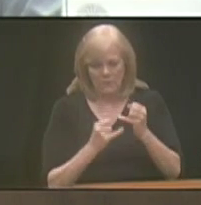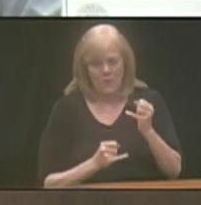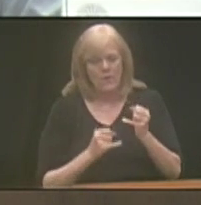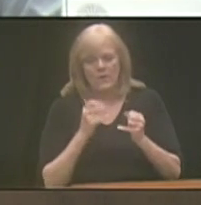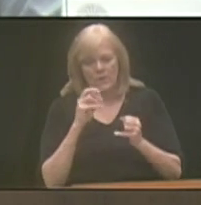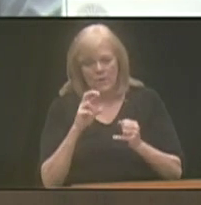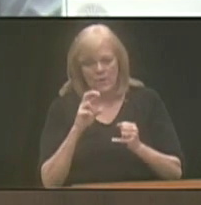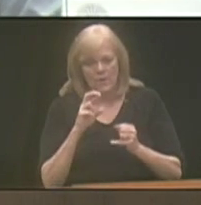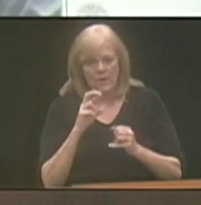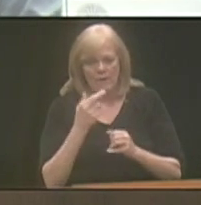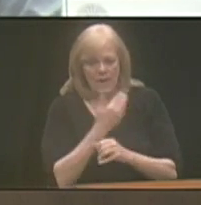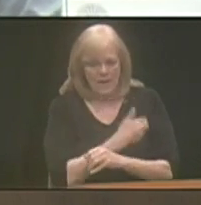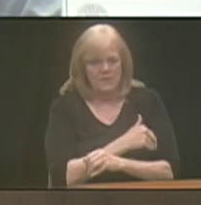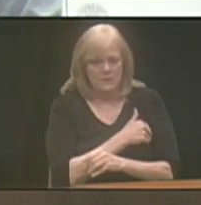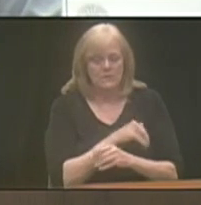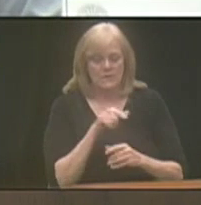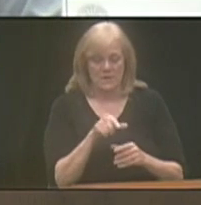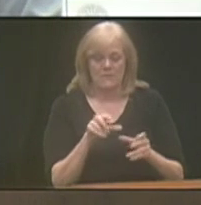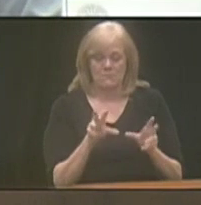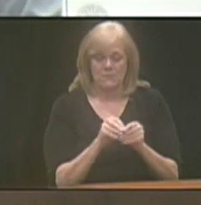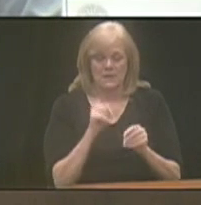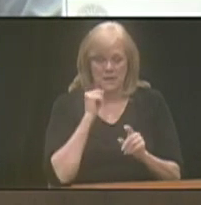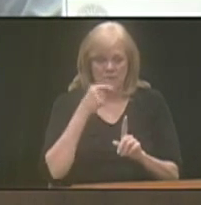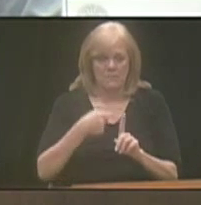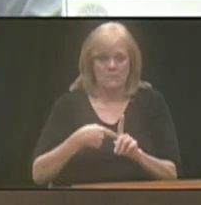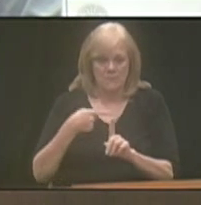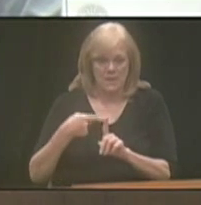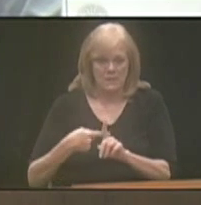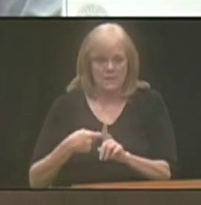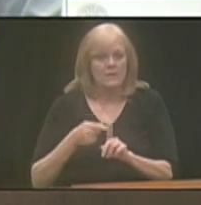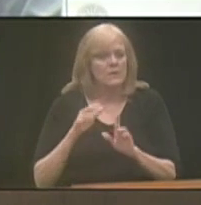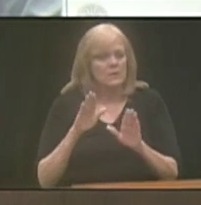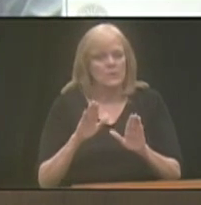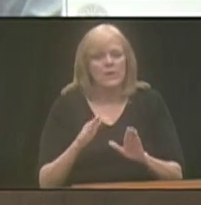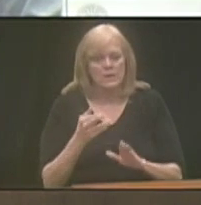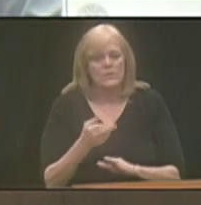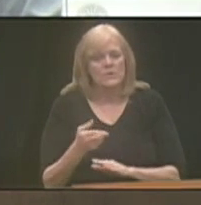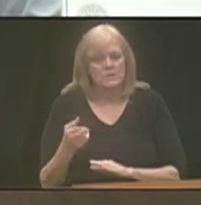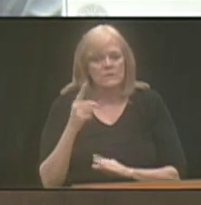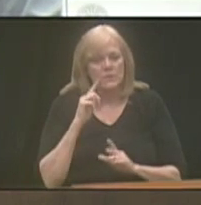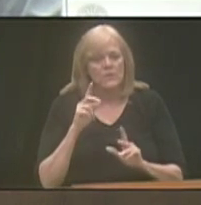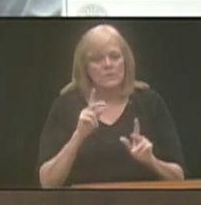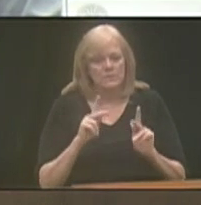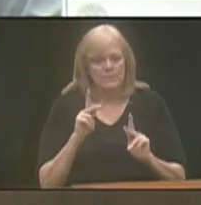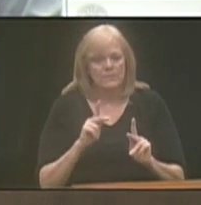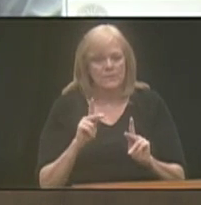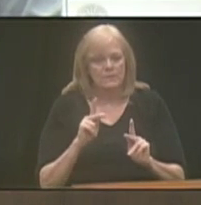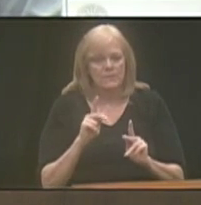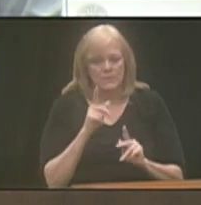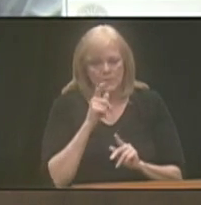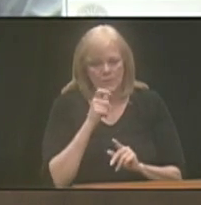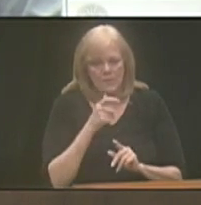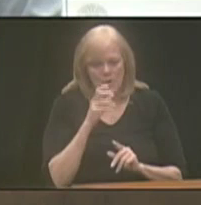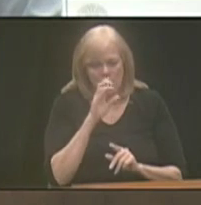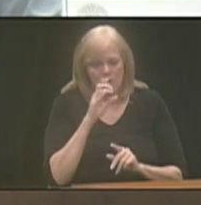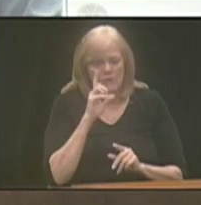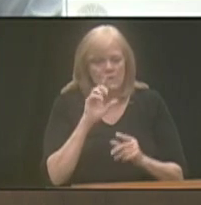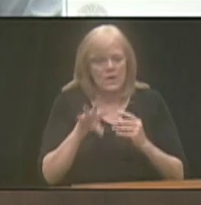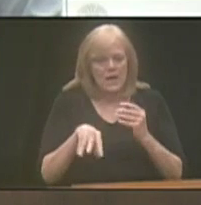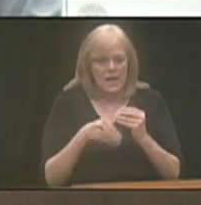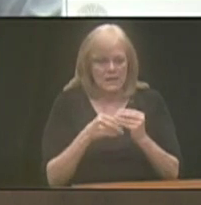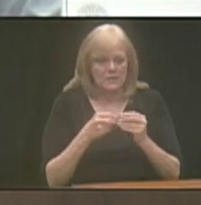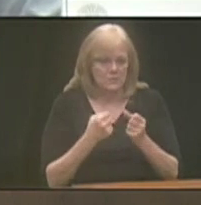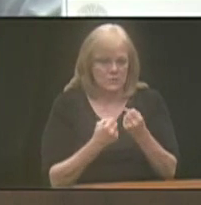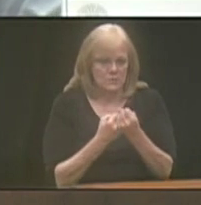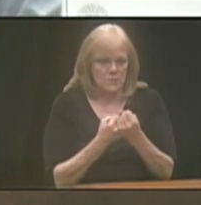you an update, but those groups meet monthly. And just a great resource for persons that are looking for additional